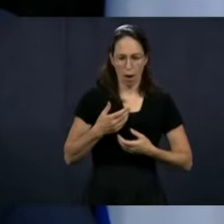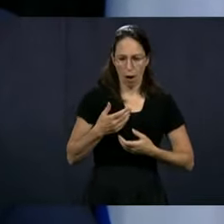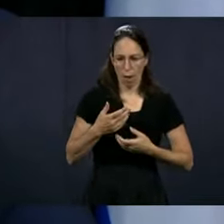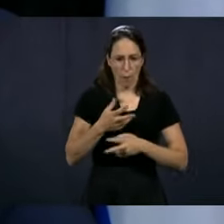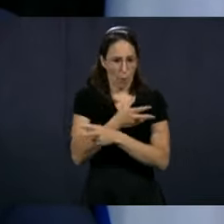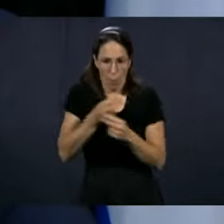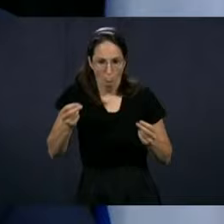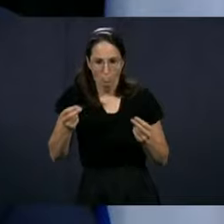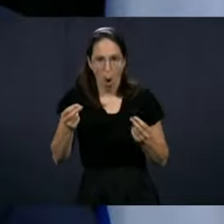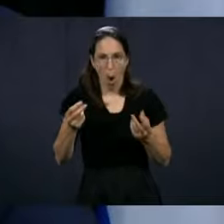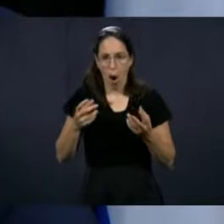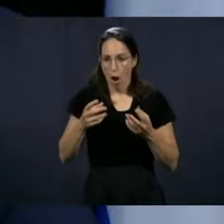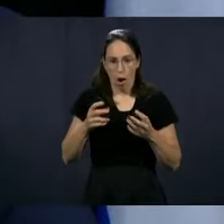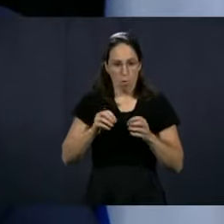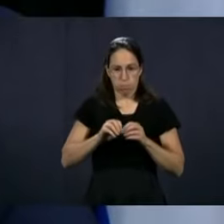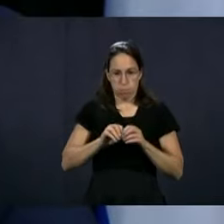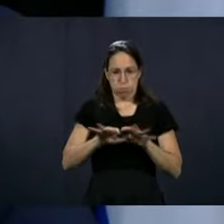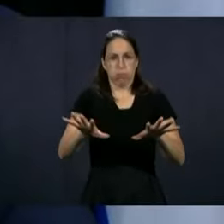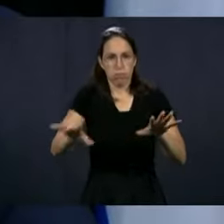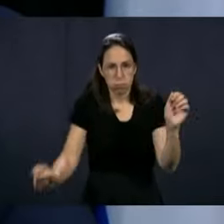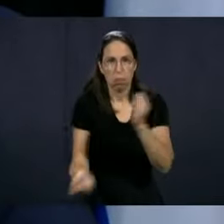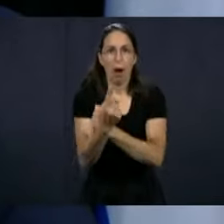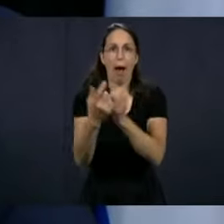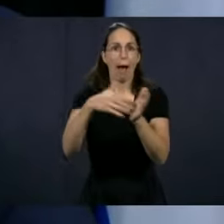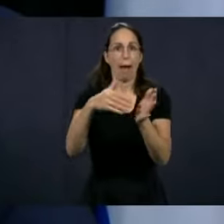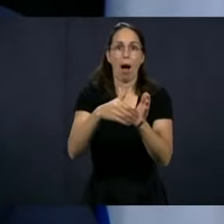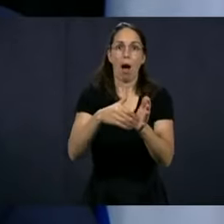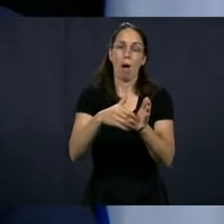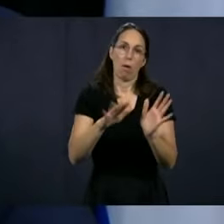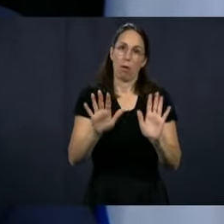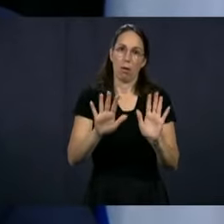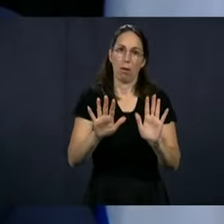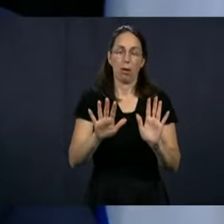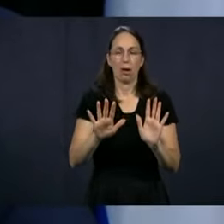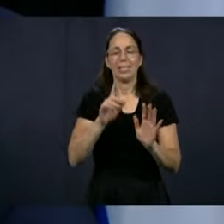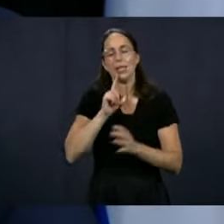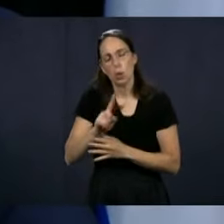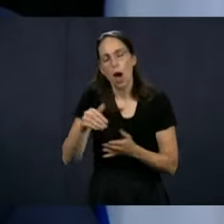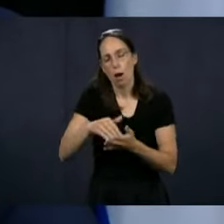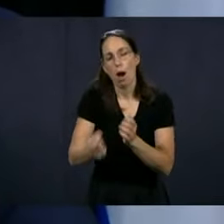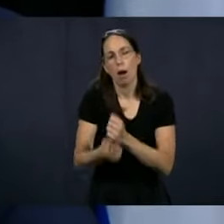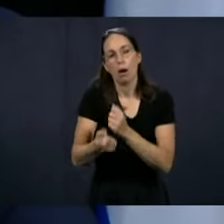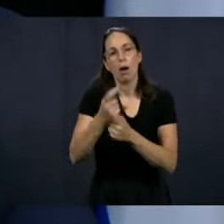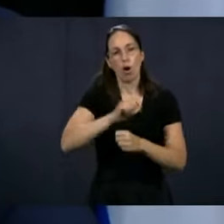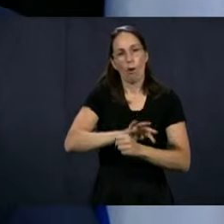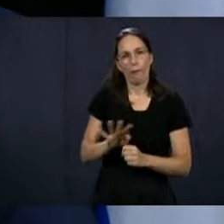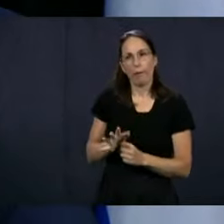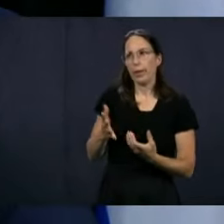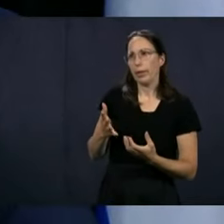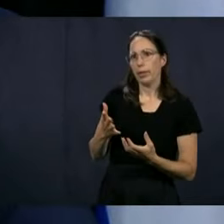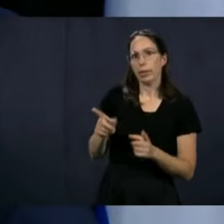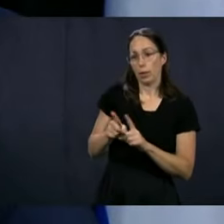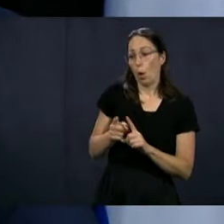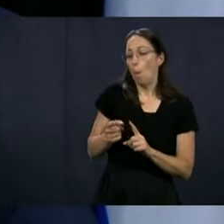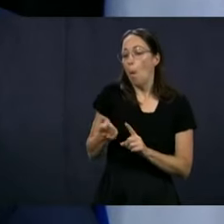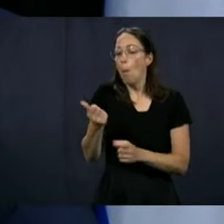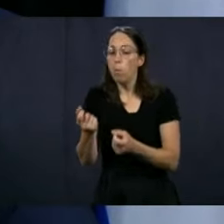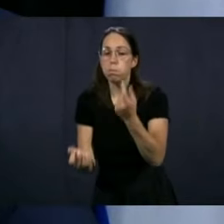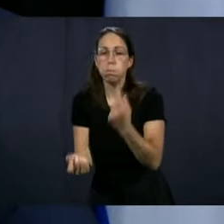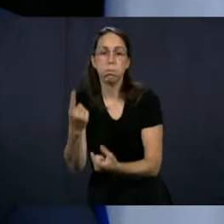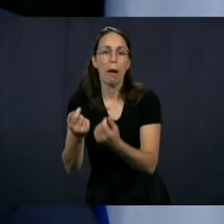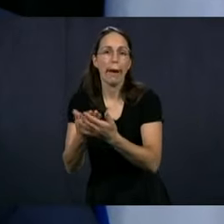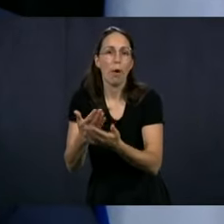would allow us to avoid great epidemics. But as I was saying, it's clear that there will be cases such as there were